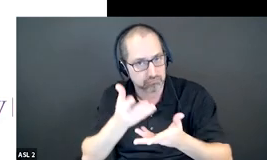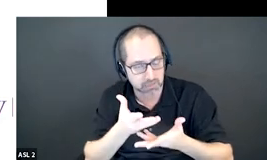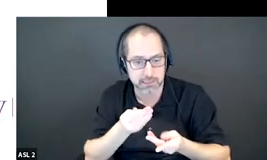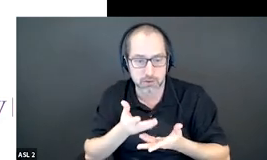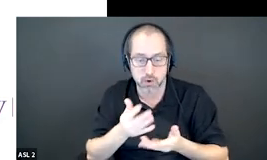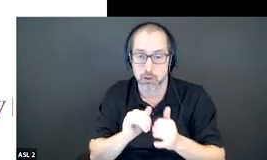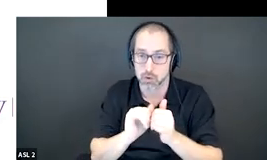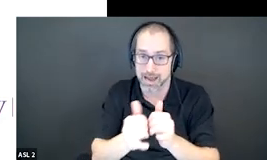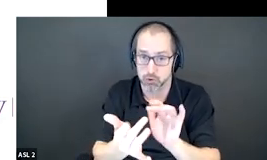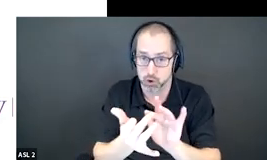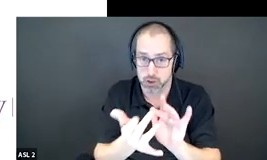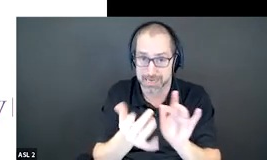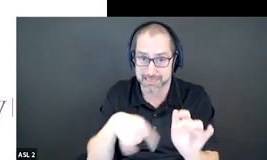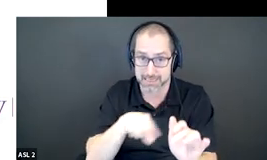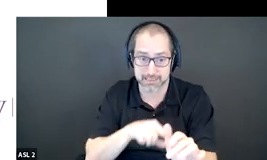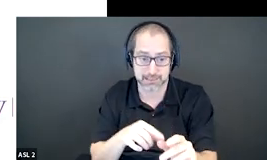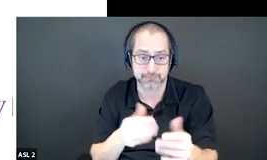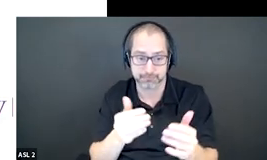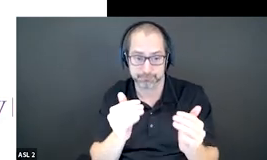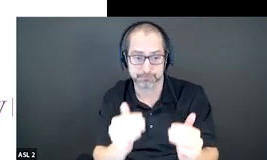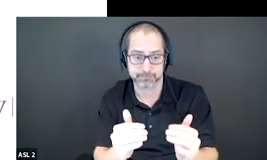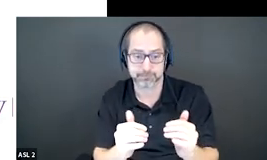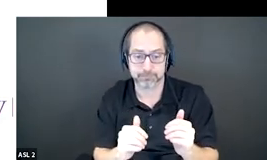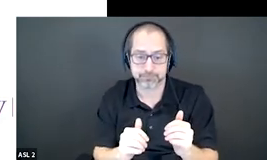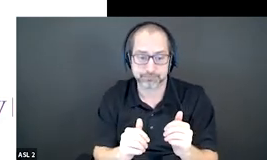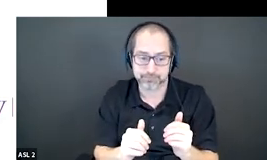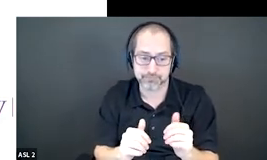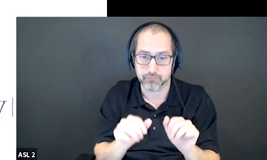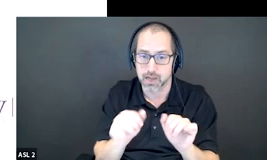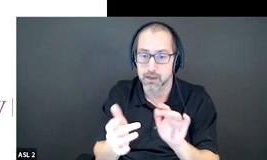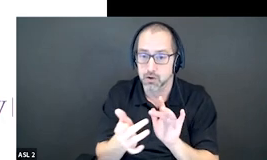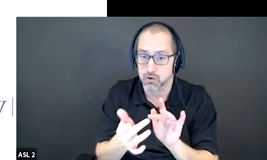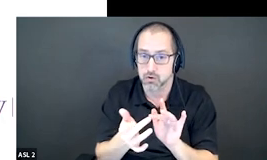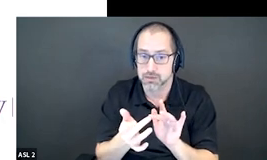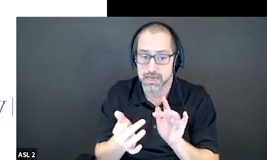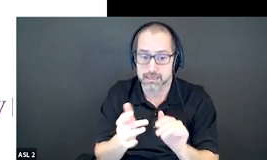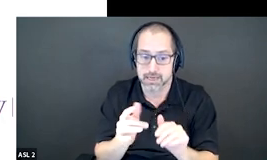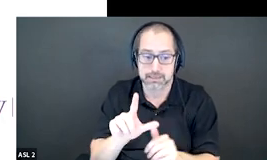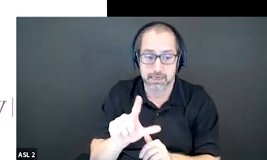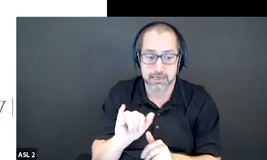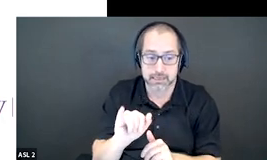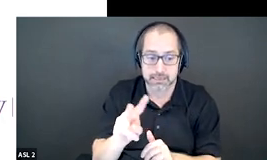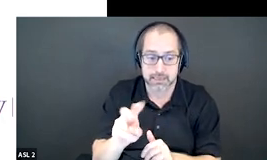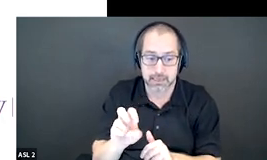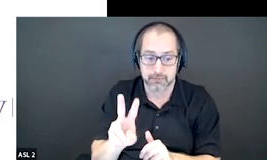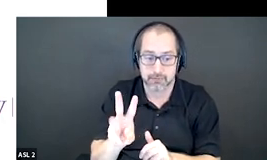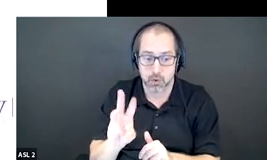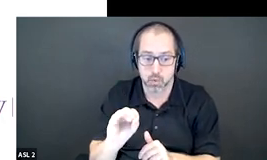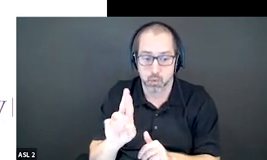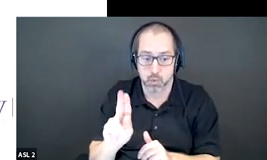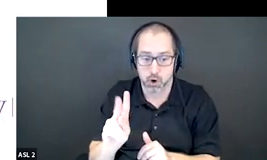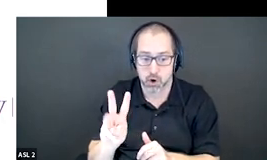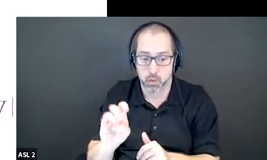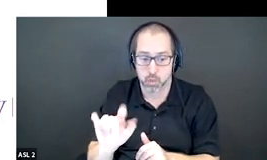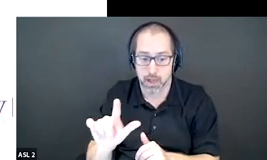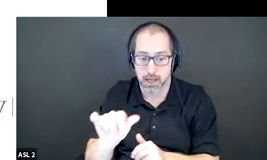next slide katherine yeah you can contact us at the live work well research center at live work